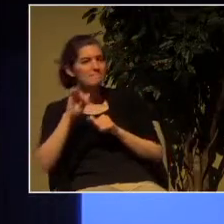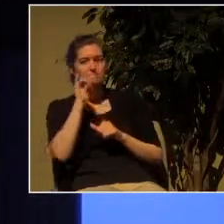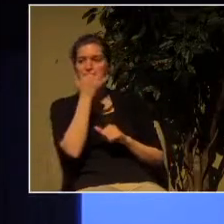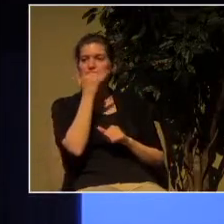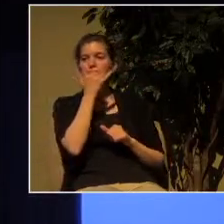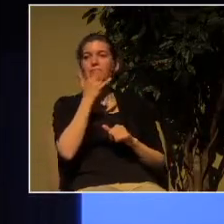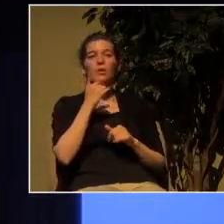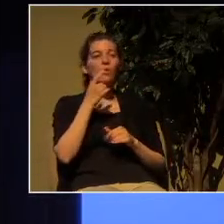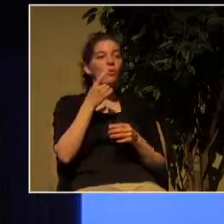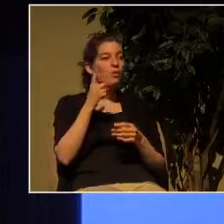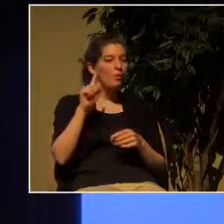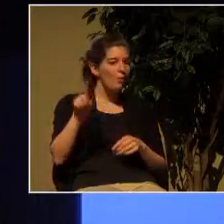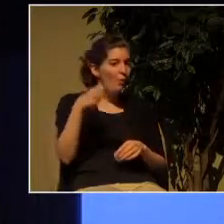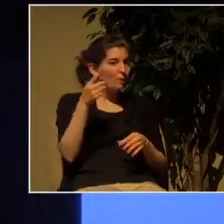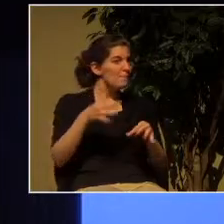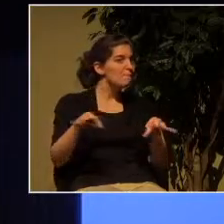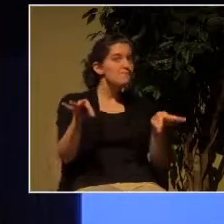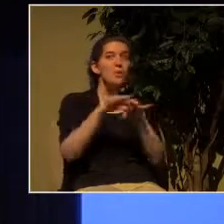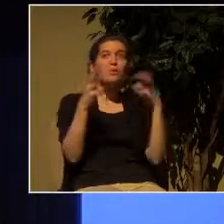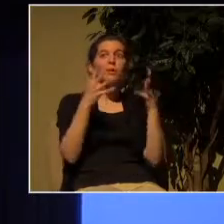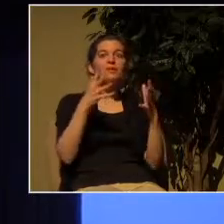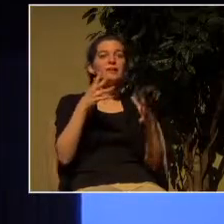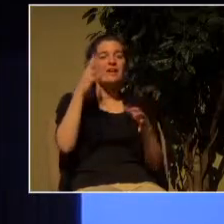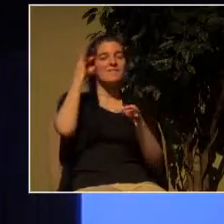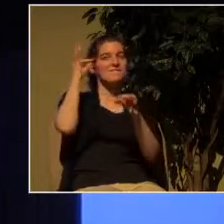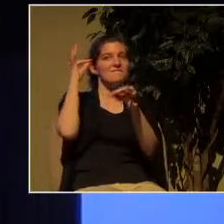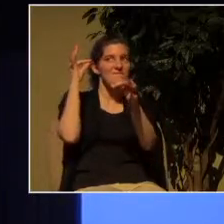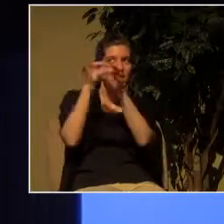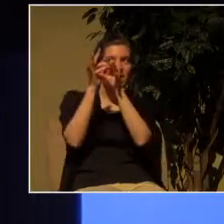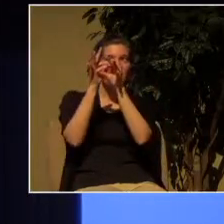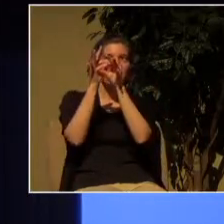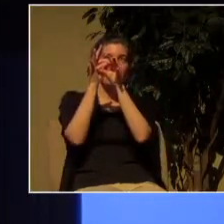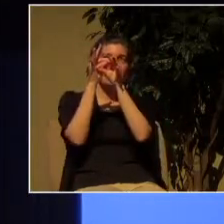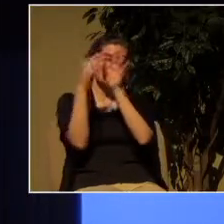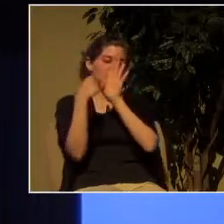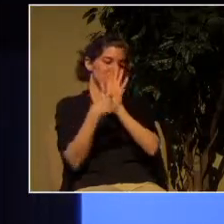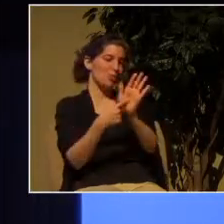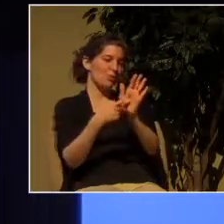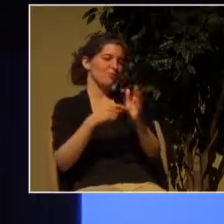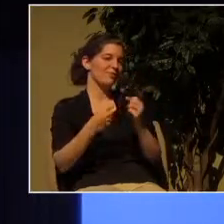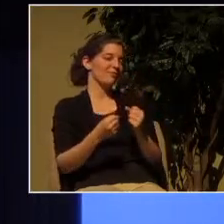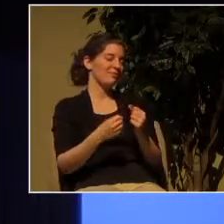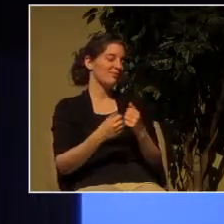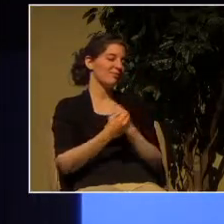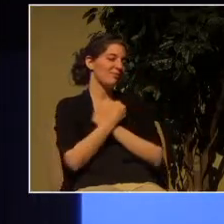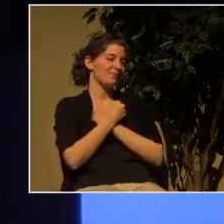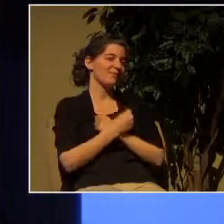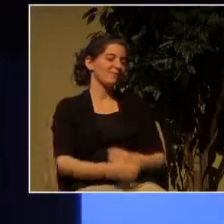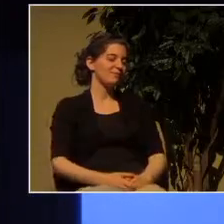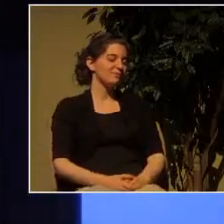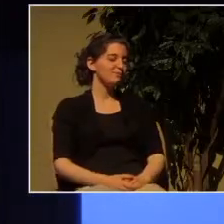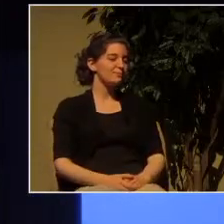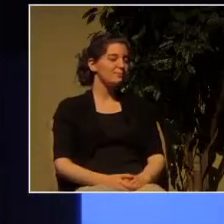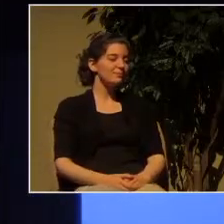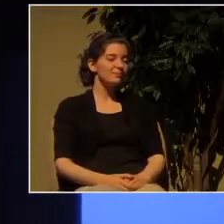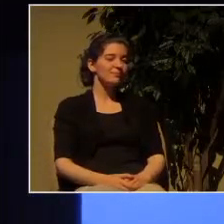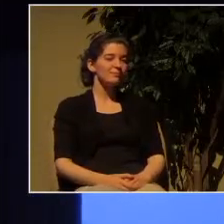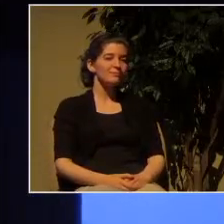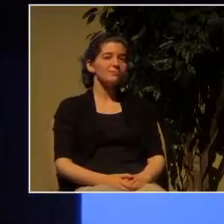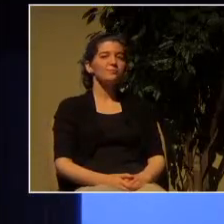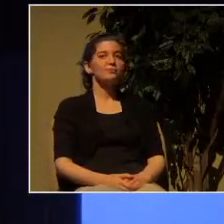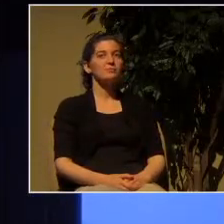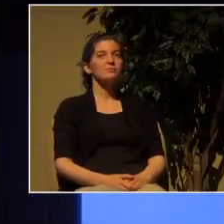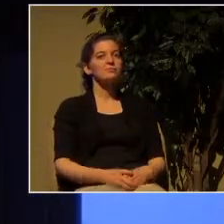counts is faith expressing itself through love so you've got